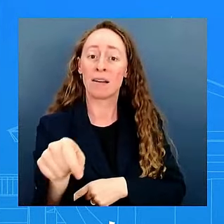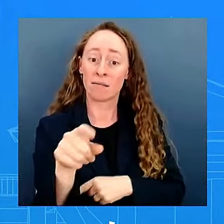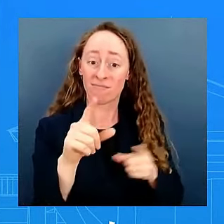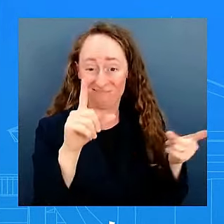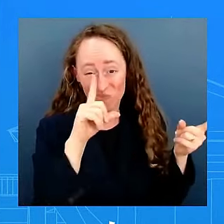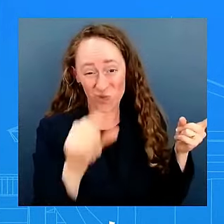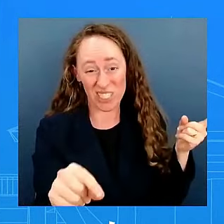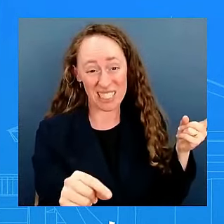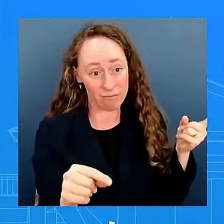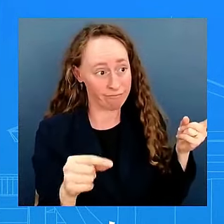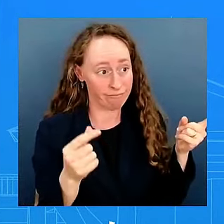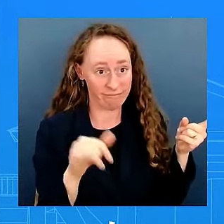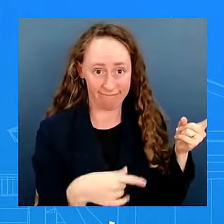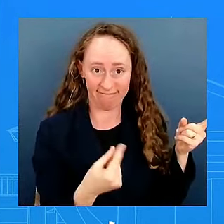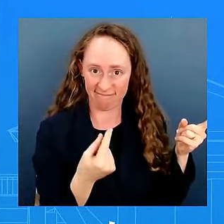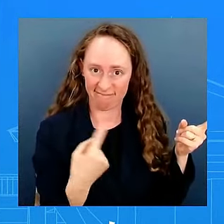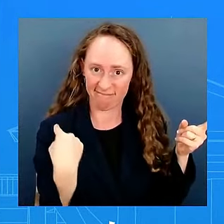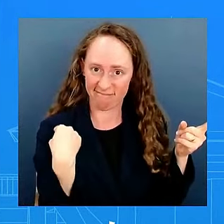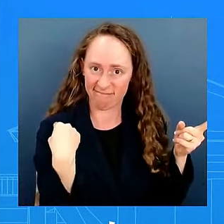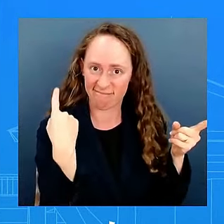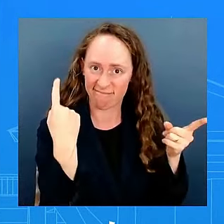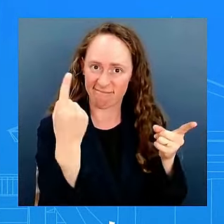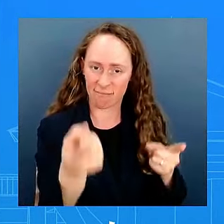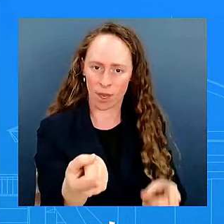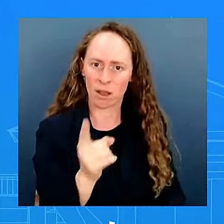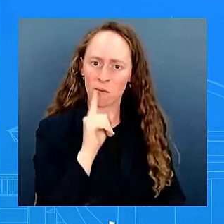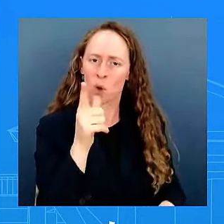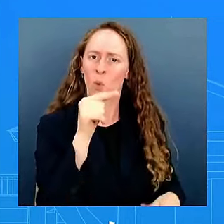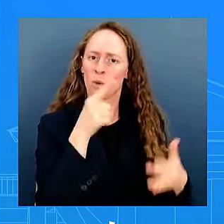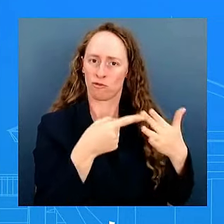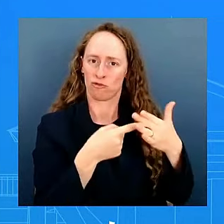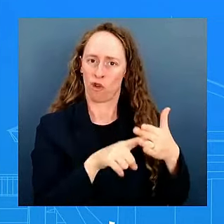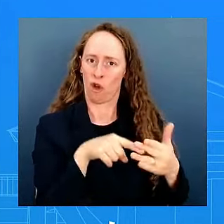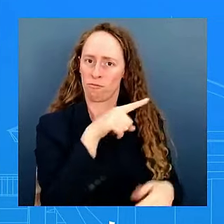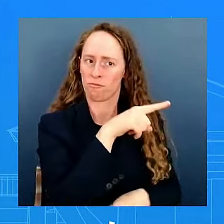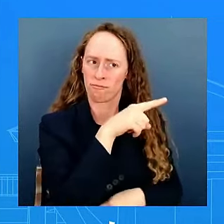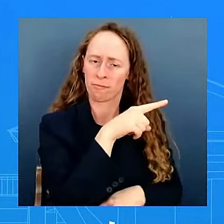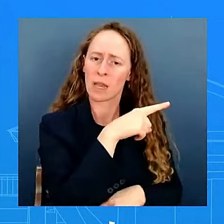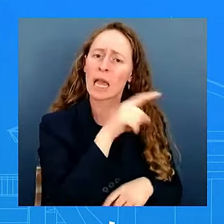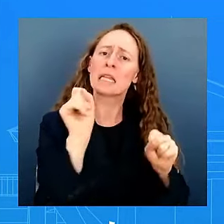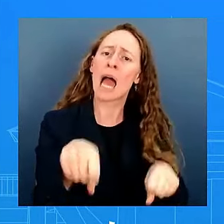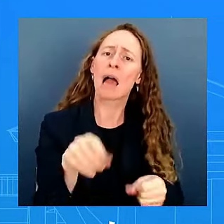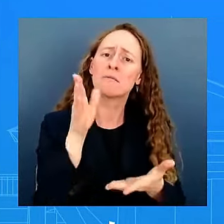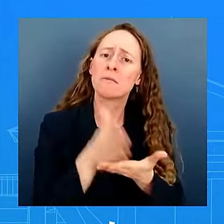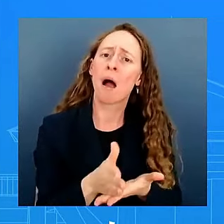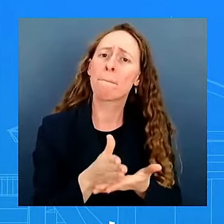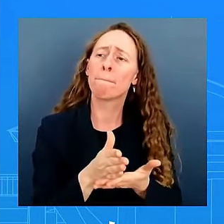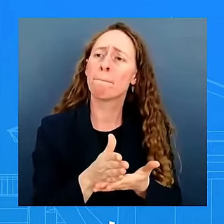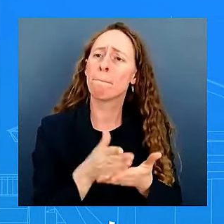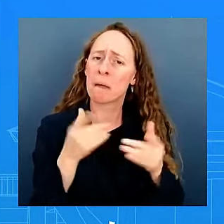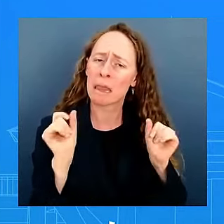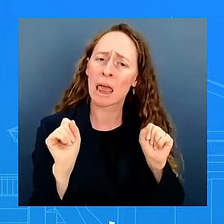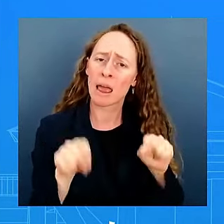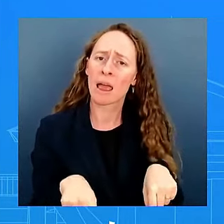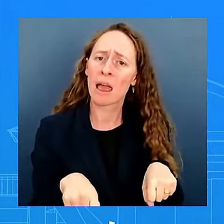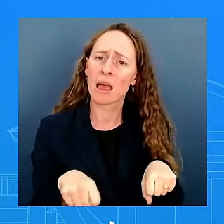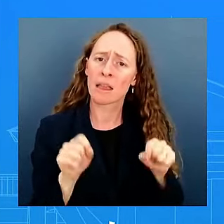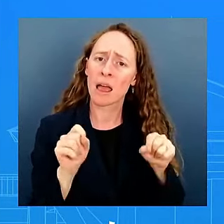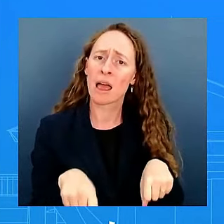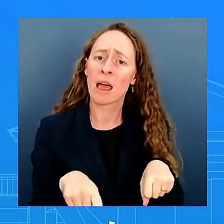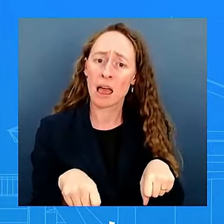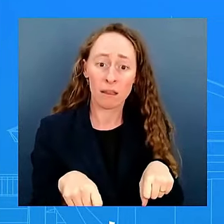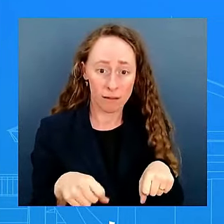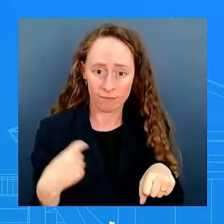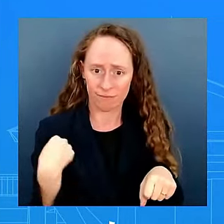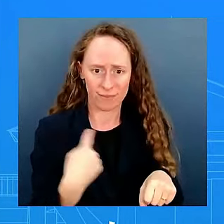and that's how it started and this war can end this war the war that we're seeing in you wreck in ukraine their aggression from